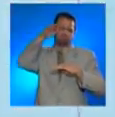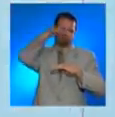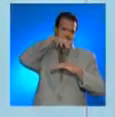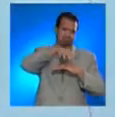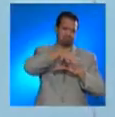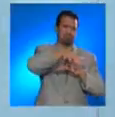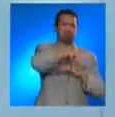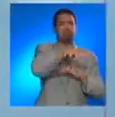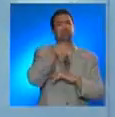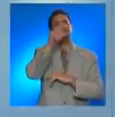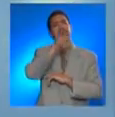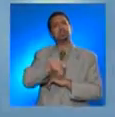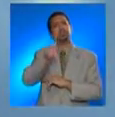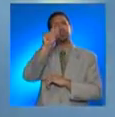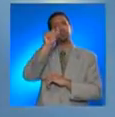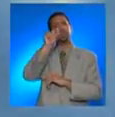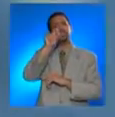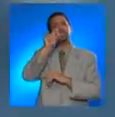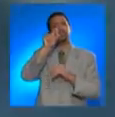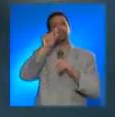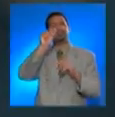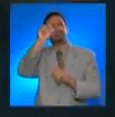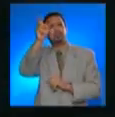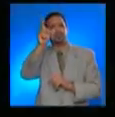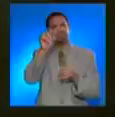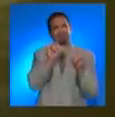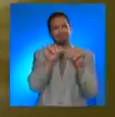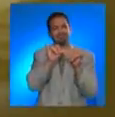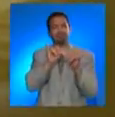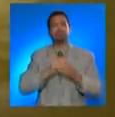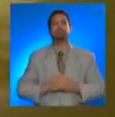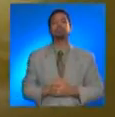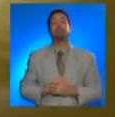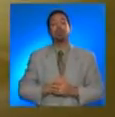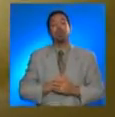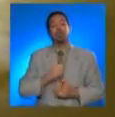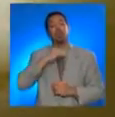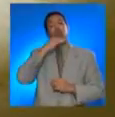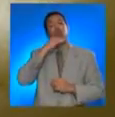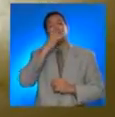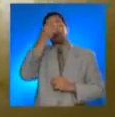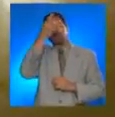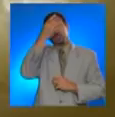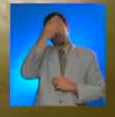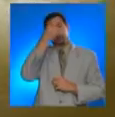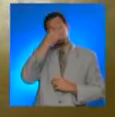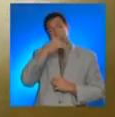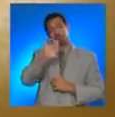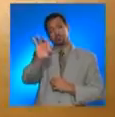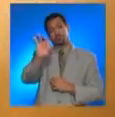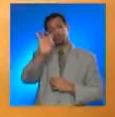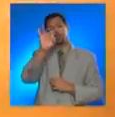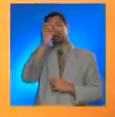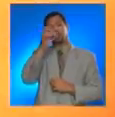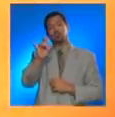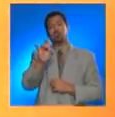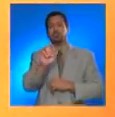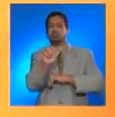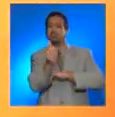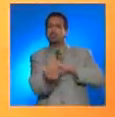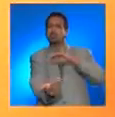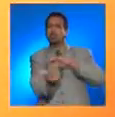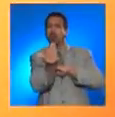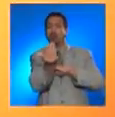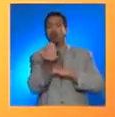causing seawater to reach 120 feet inland. October 11, 1918, 10.14 am.